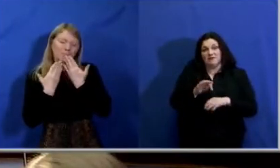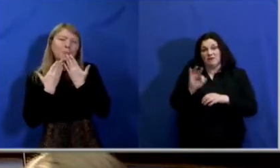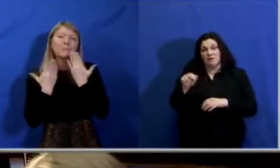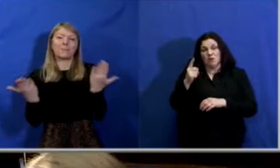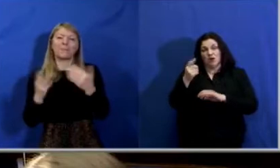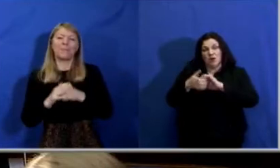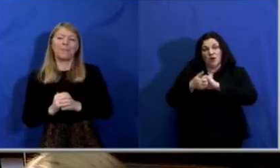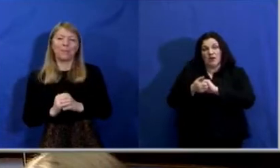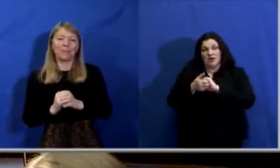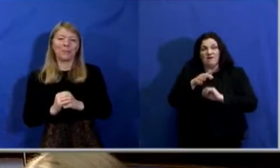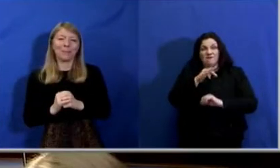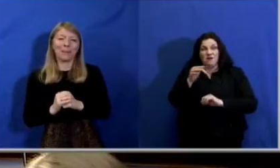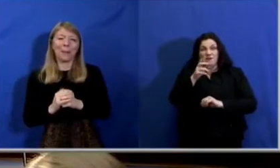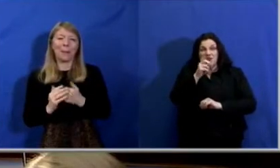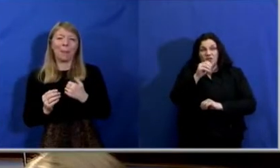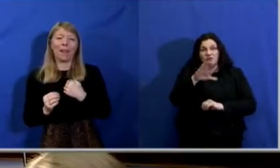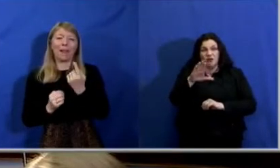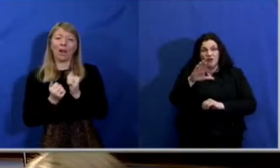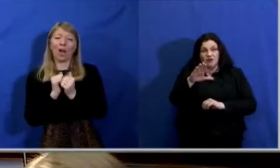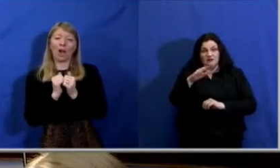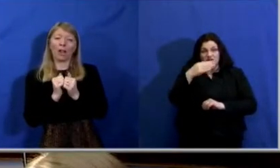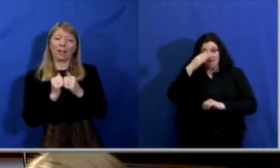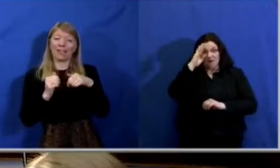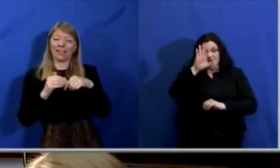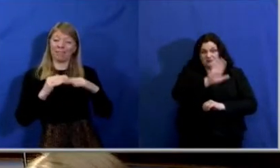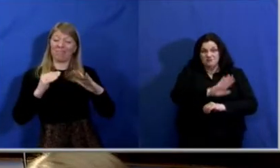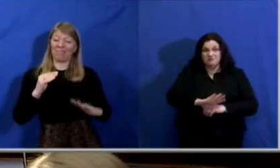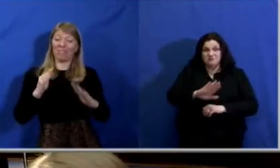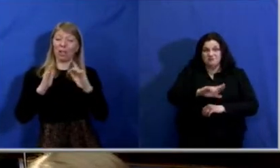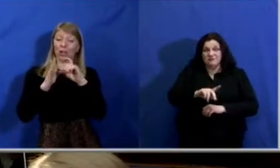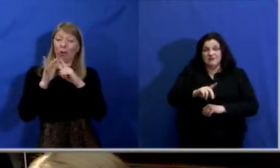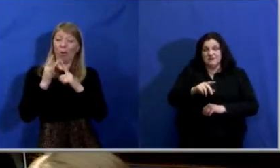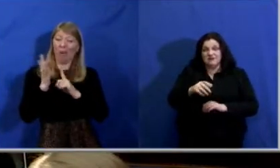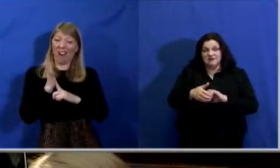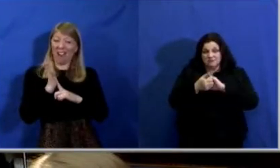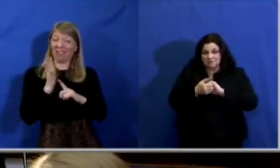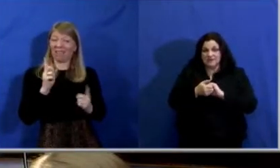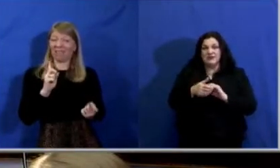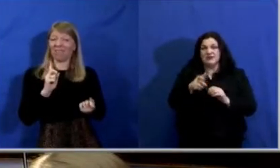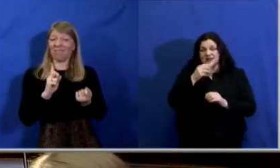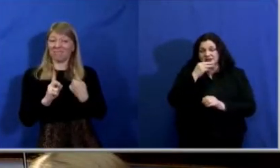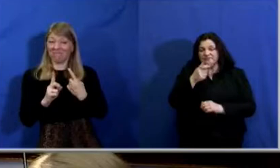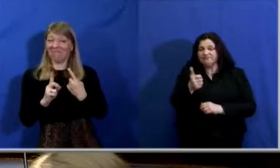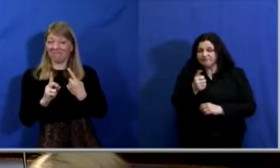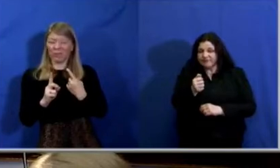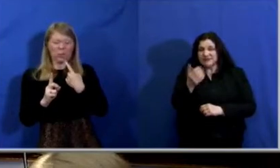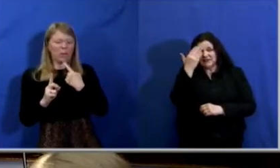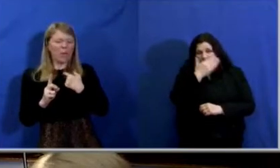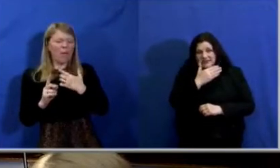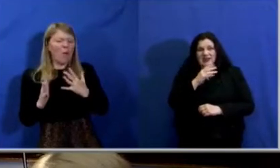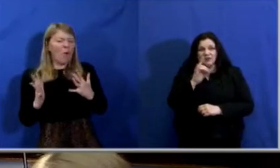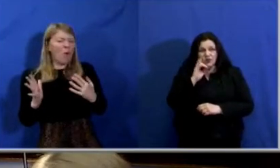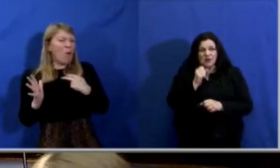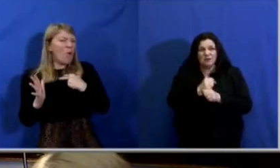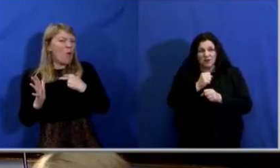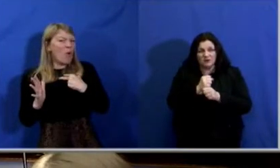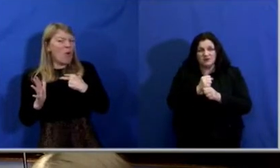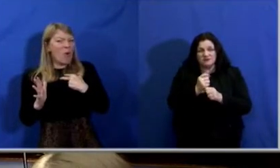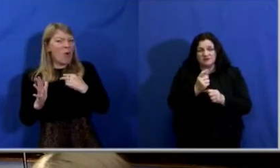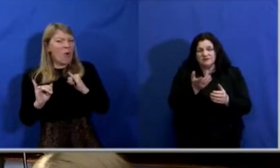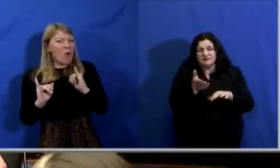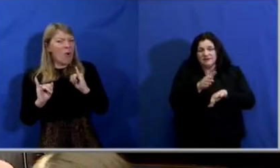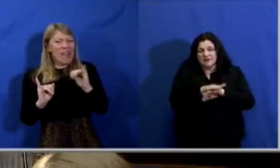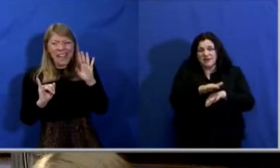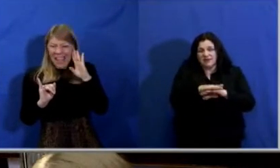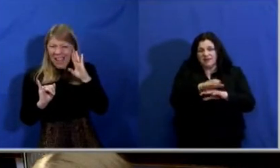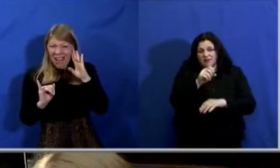in the Dáil to say how much he was sad to hear the passing of Christopher Stalford.